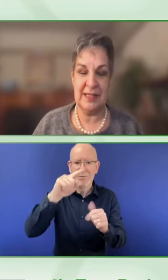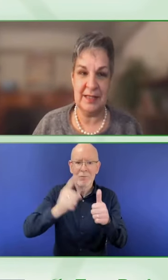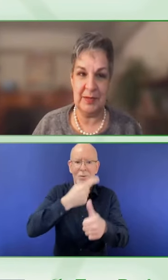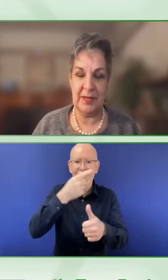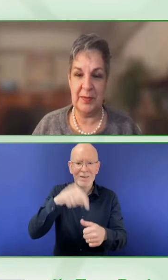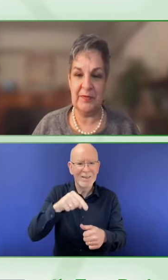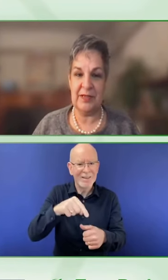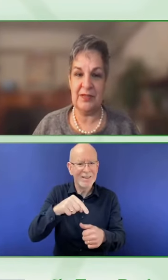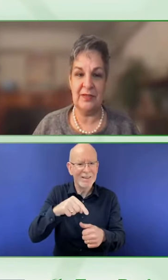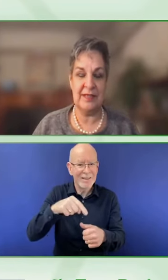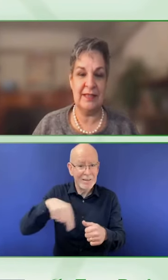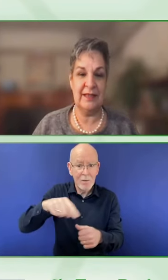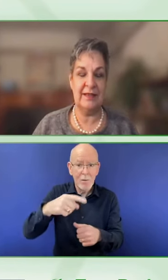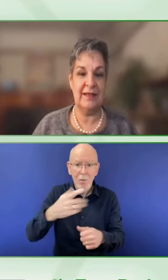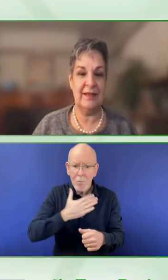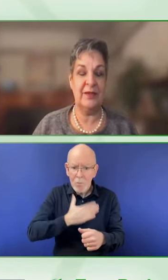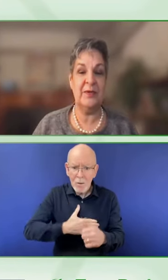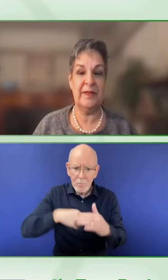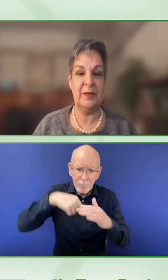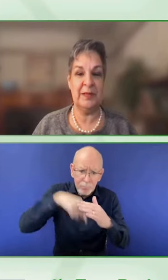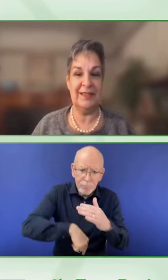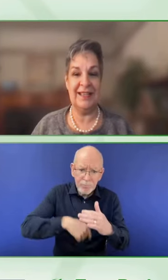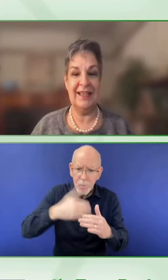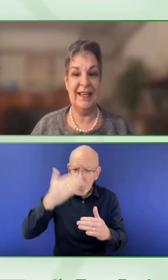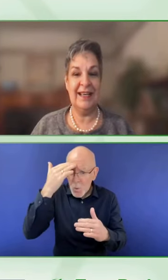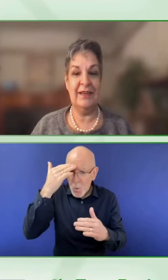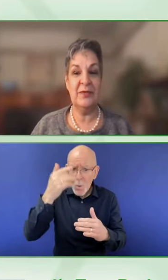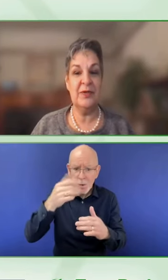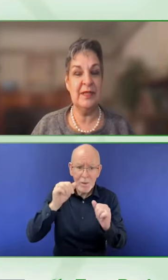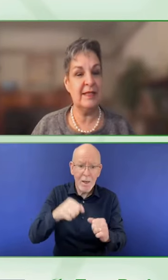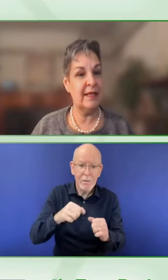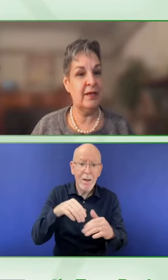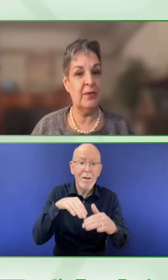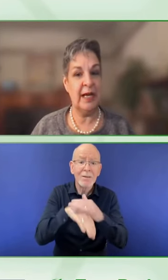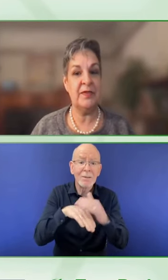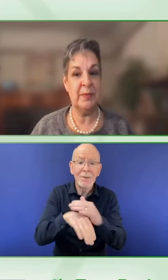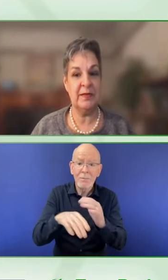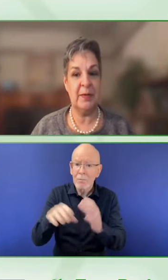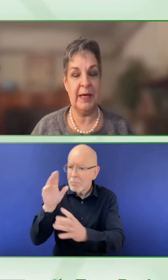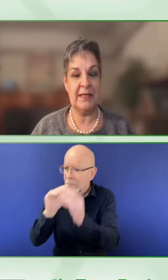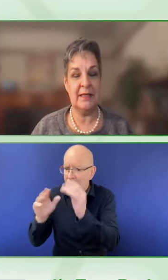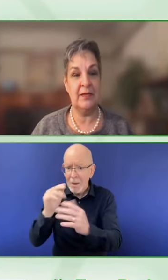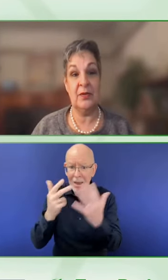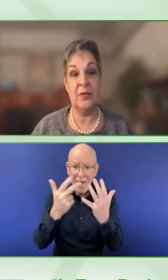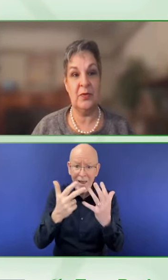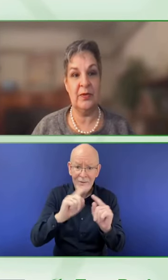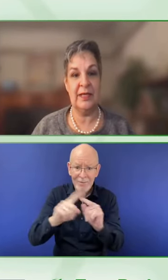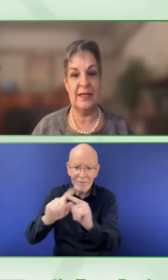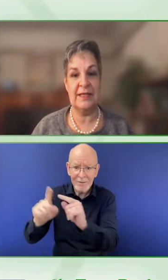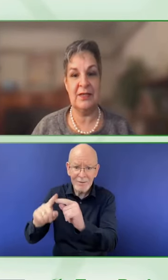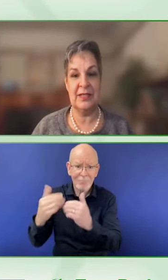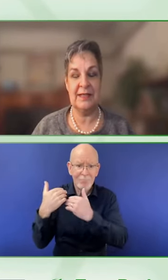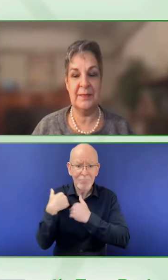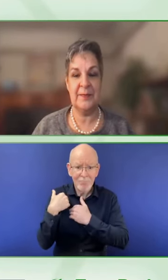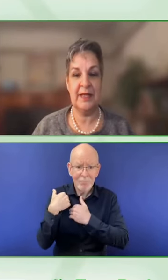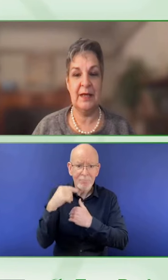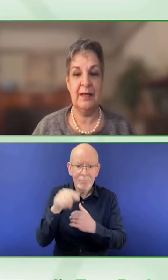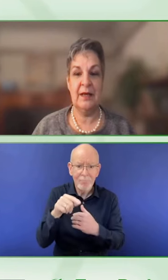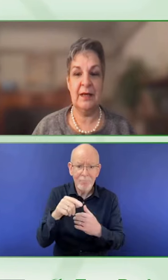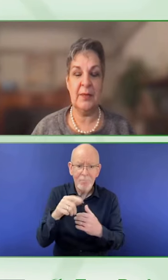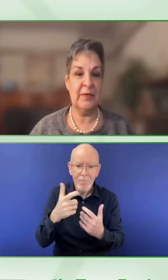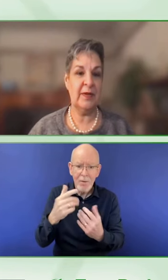demand for accessibility professionals and low availability. And in order to scale, we have to build capacity in our own organizations.